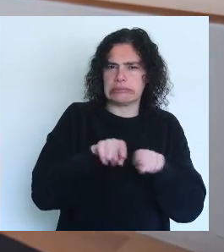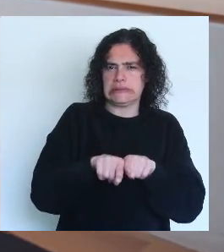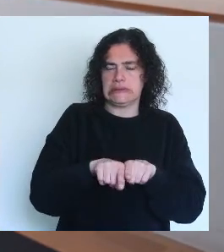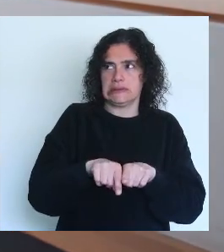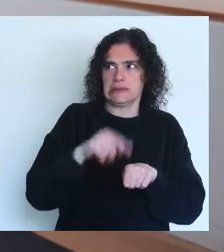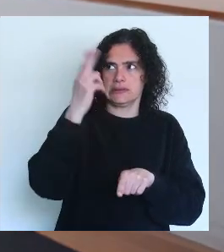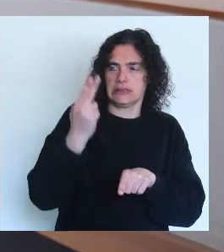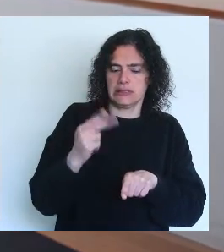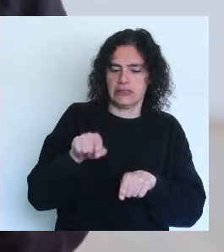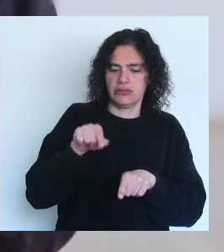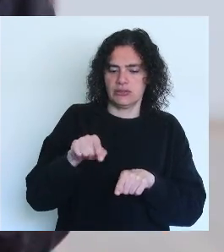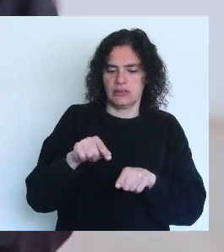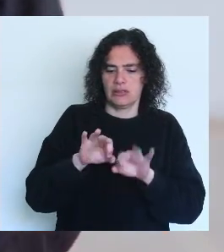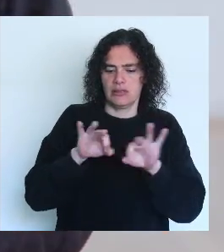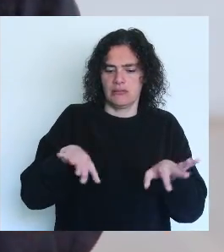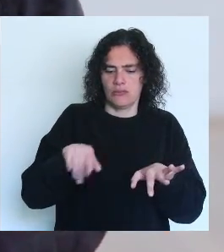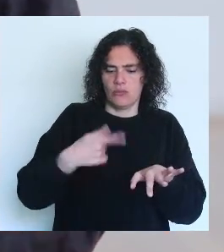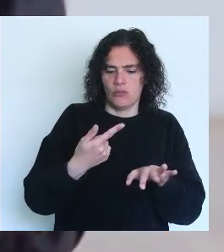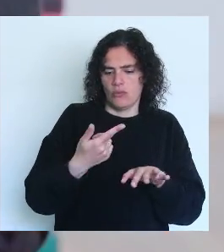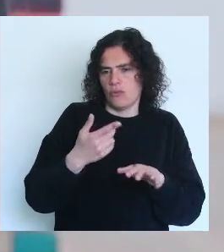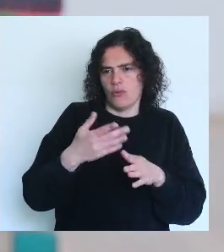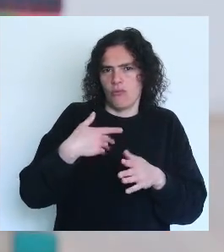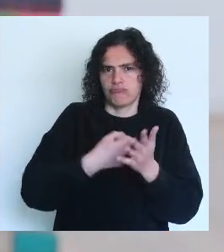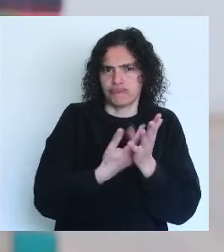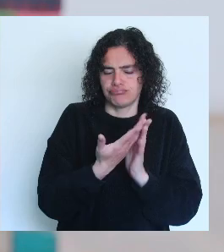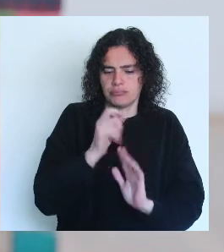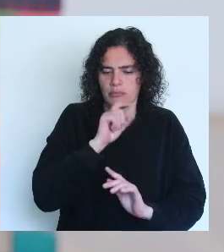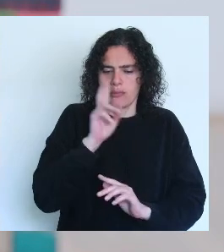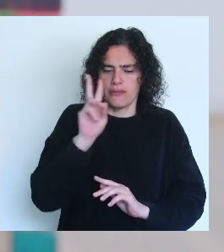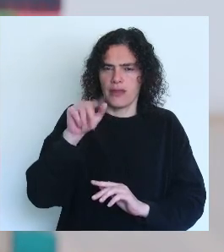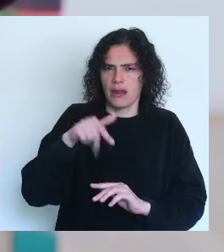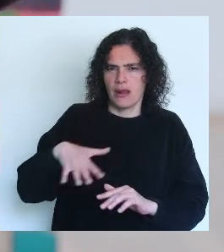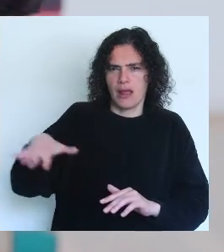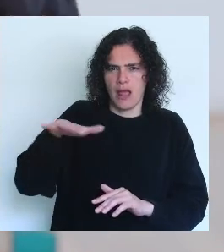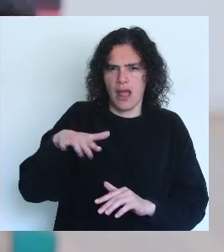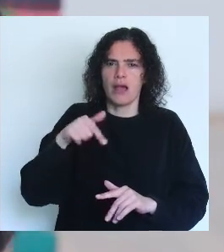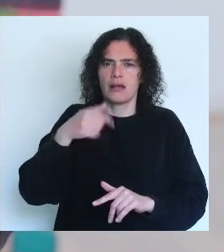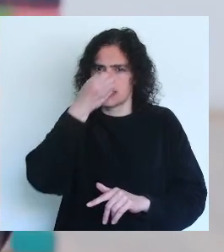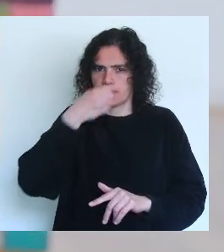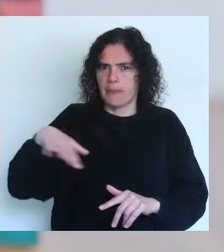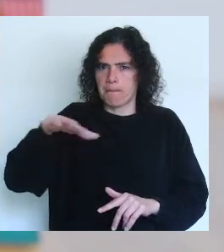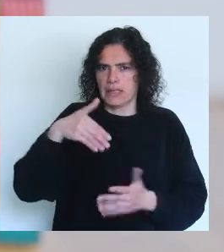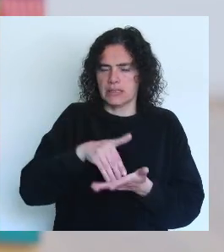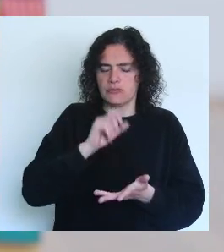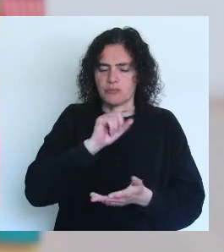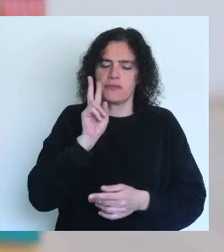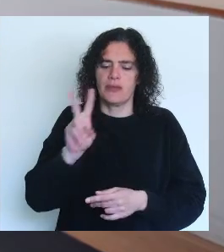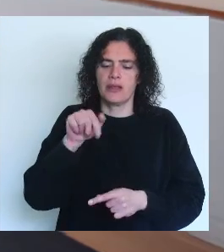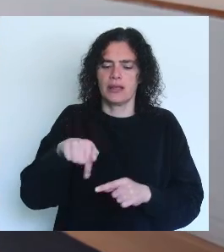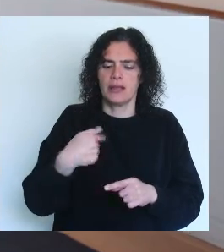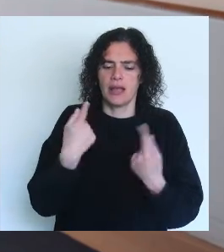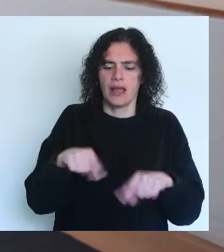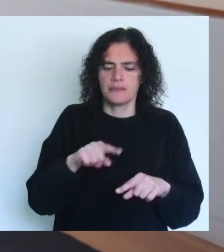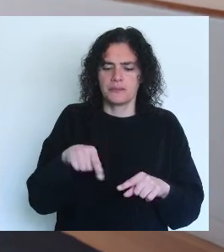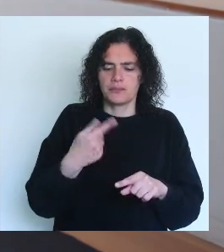that an artist like Rauschenberg or Claes Oldenburg that you could see in the park here at St. Halves would do